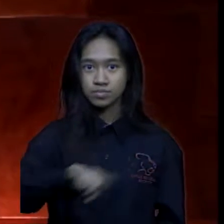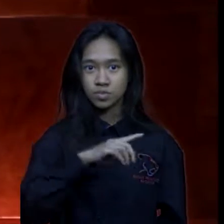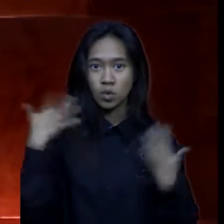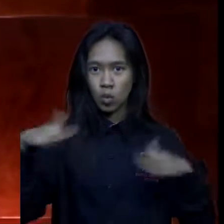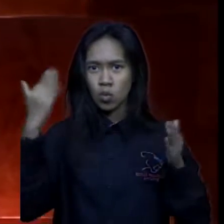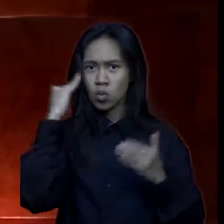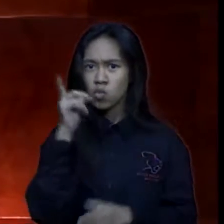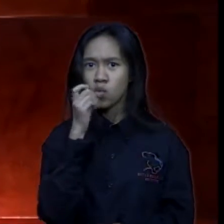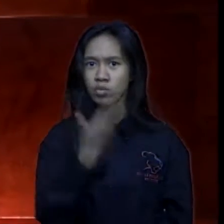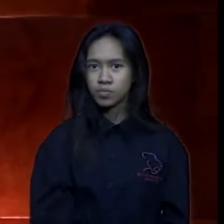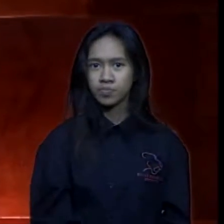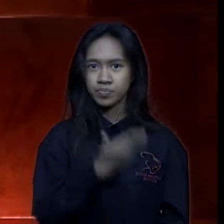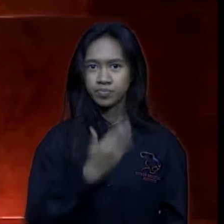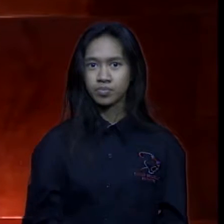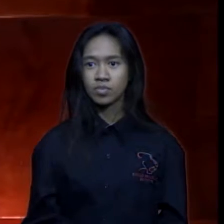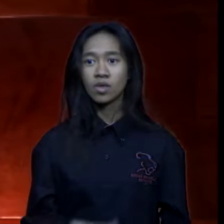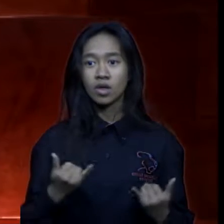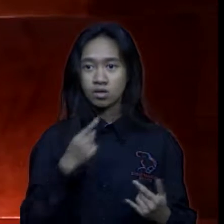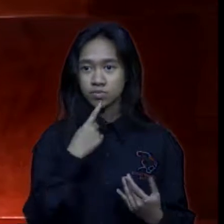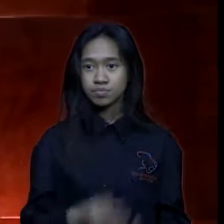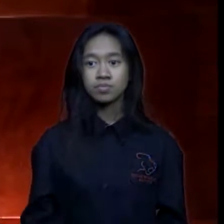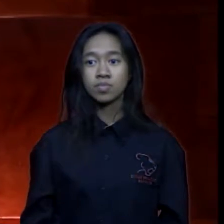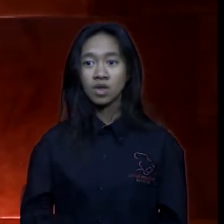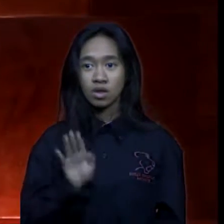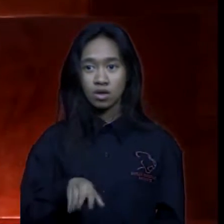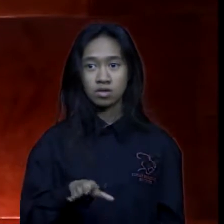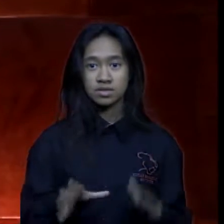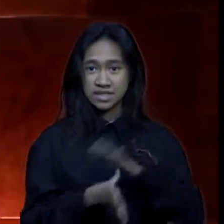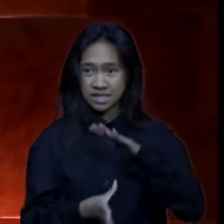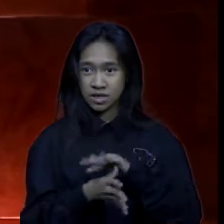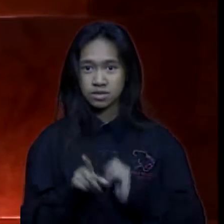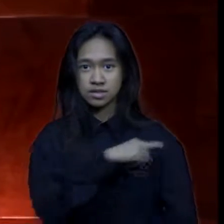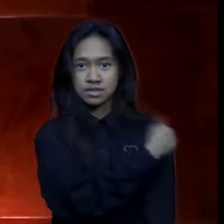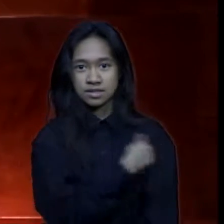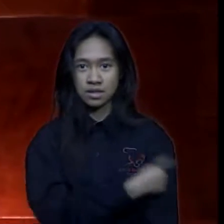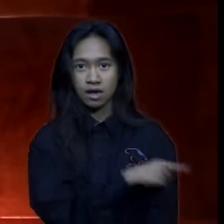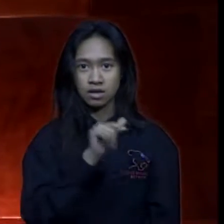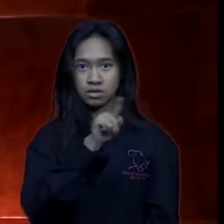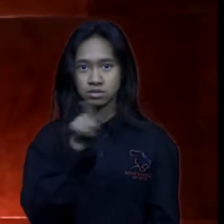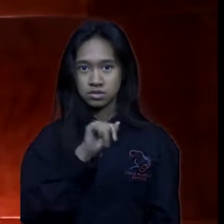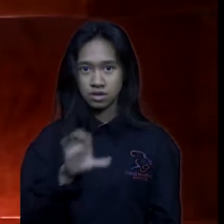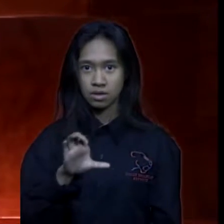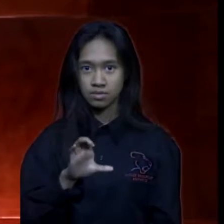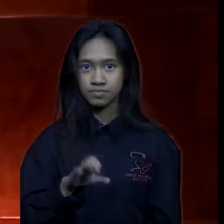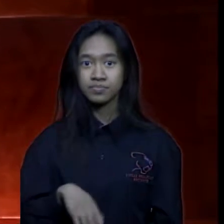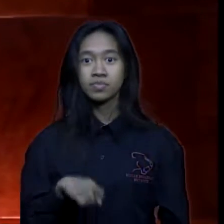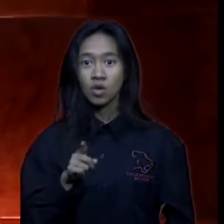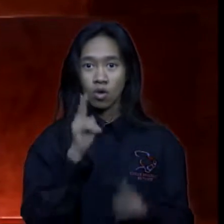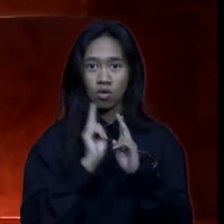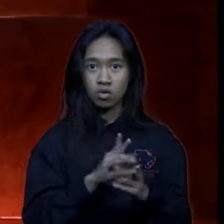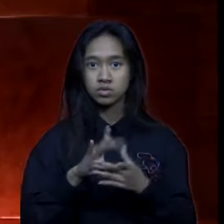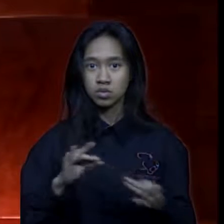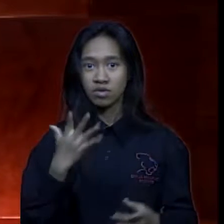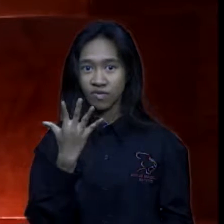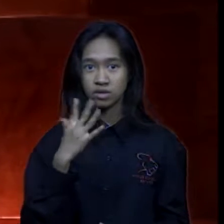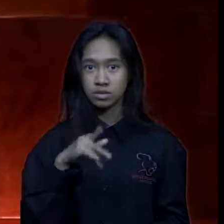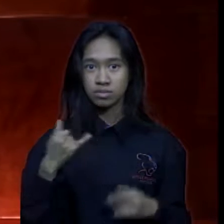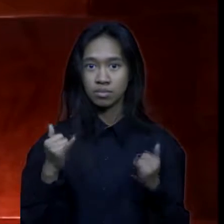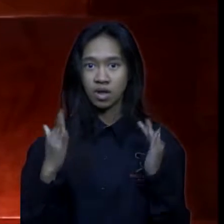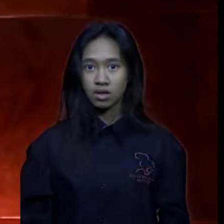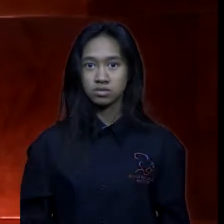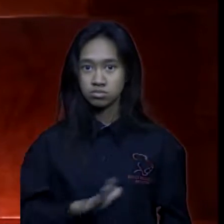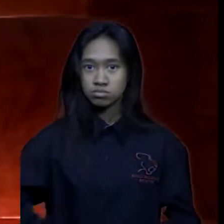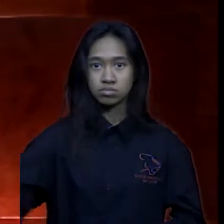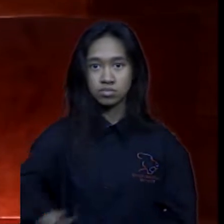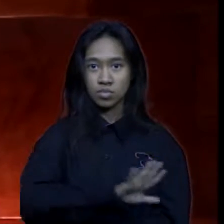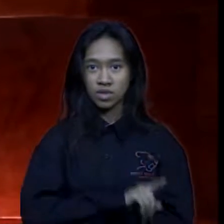Crawford reports Western Hills senior Zach Smotherman was an honorable mention class 5a player of the week in Texas high